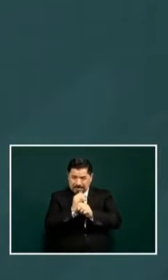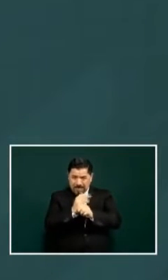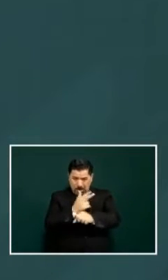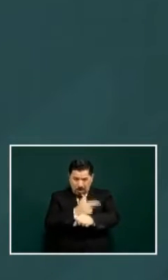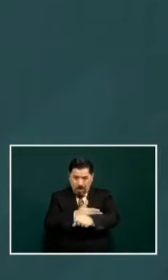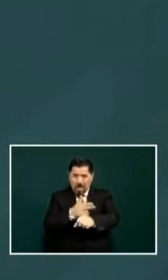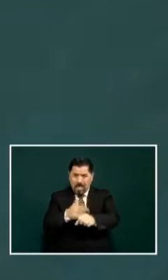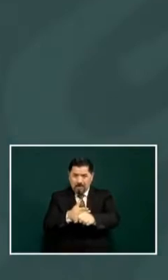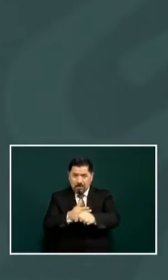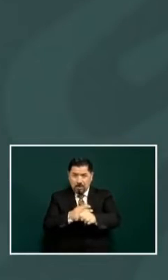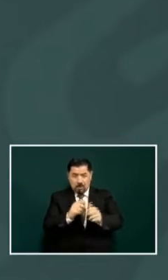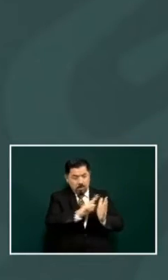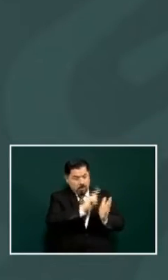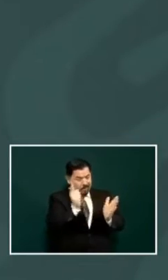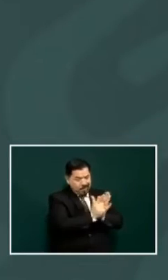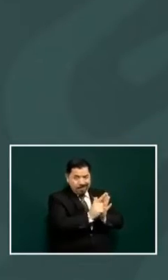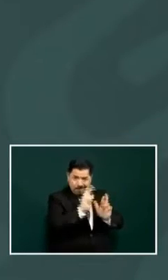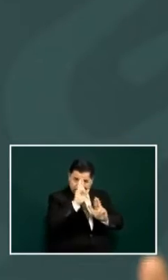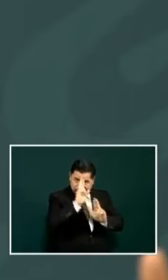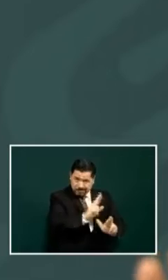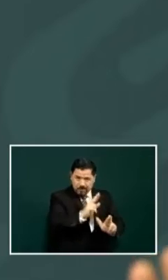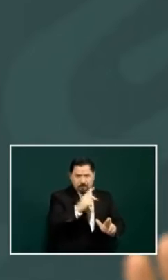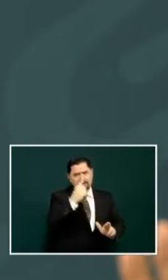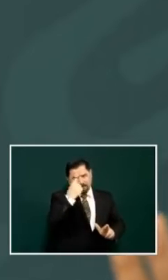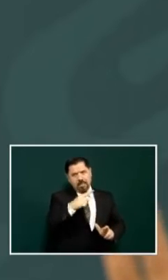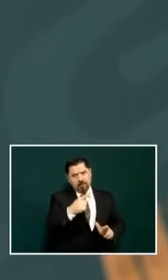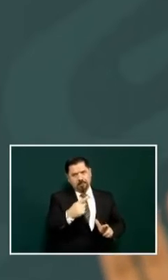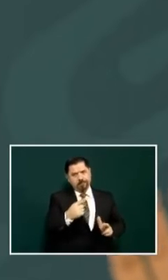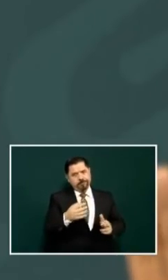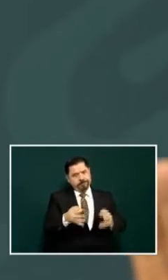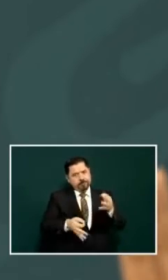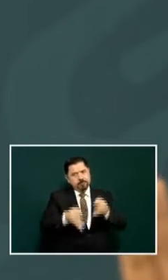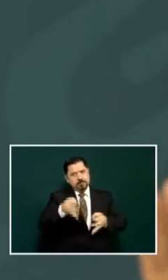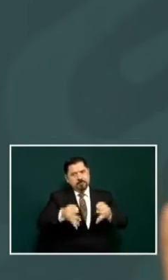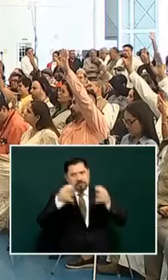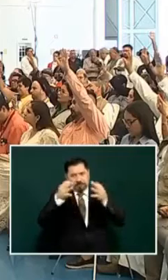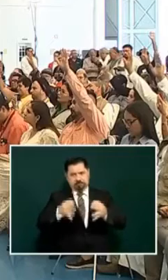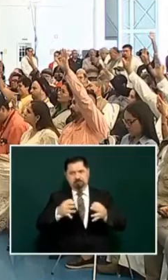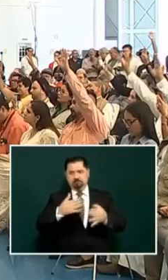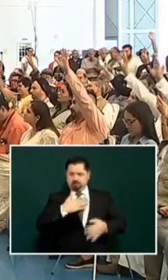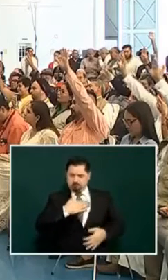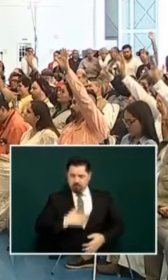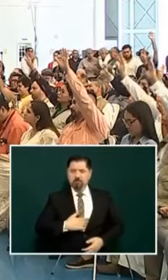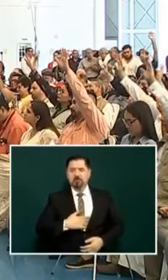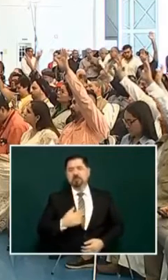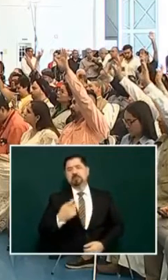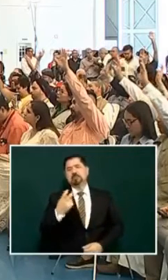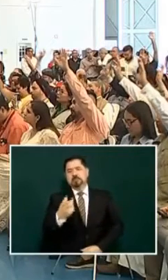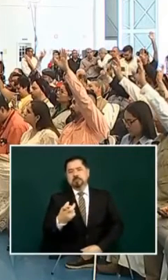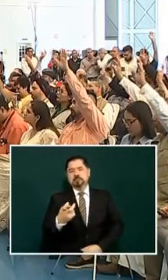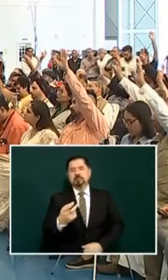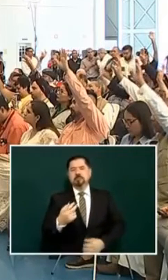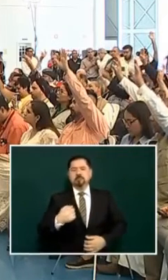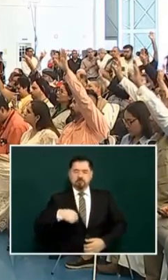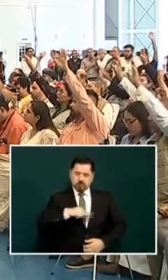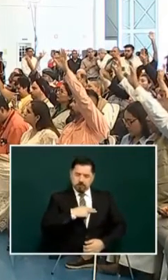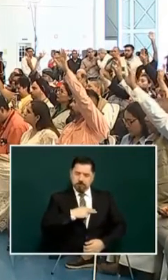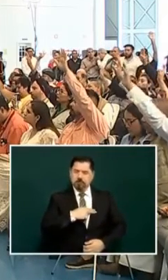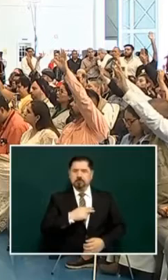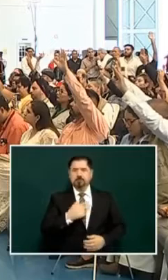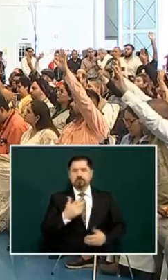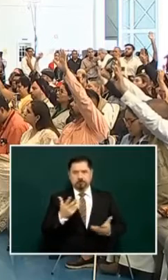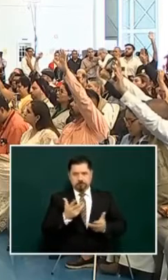along with the law and that there be justice and that is in general what we are doing